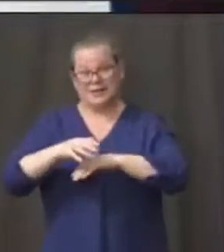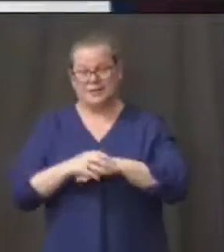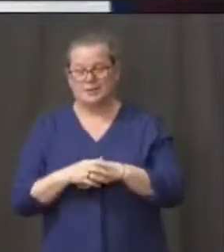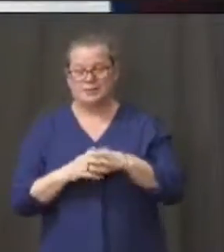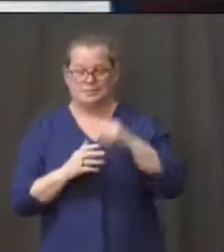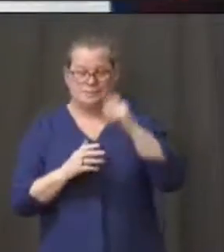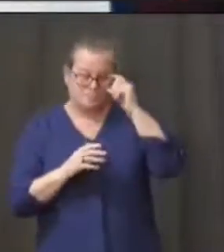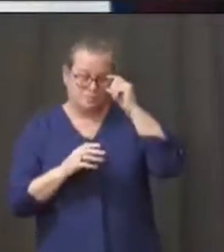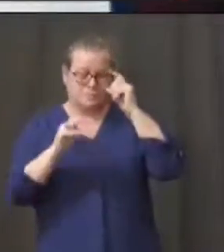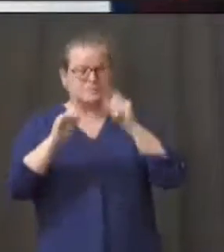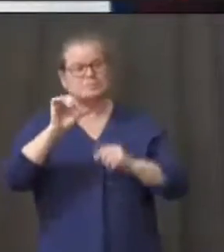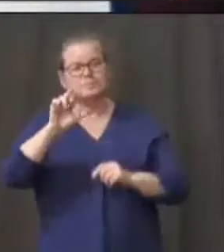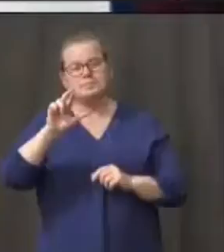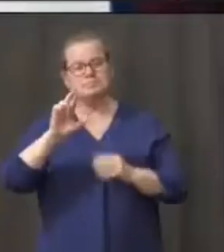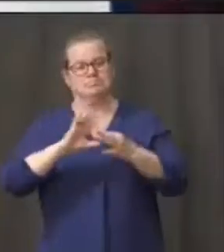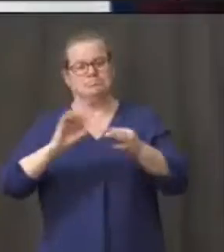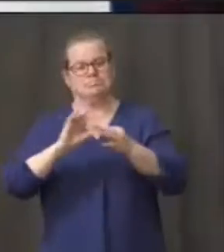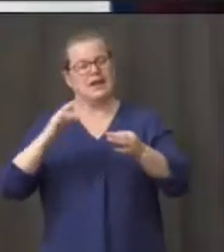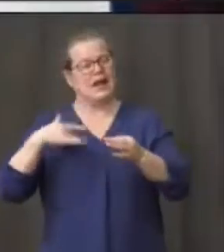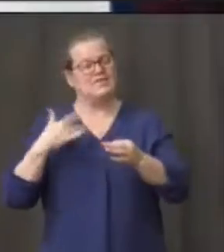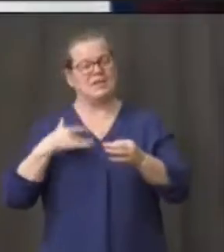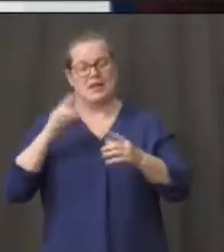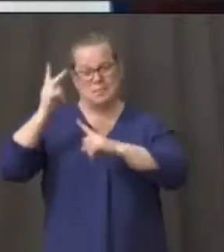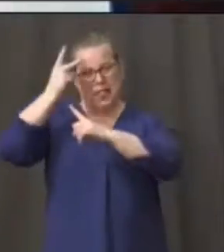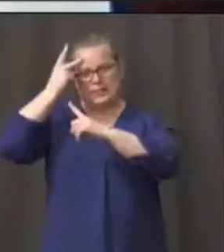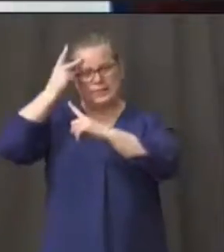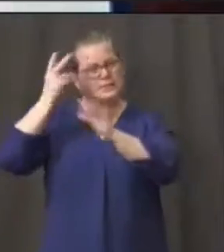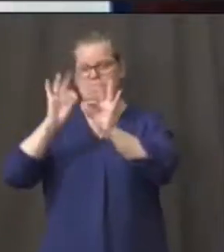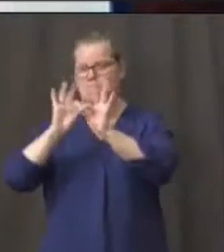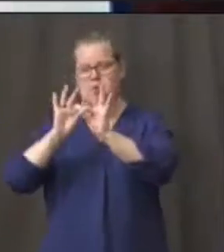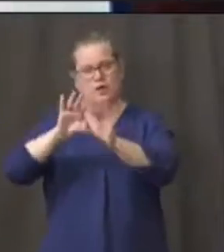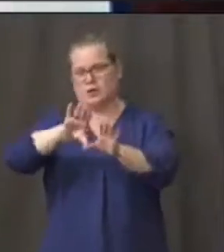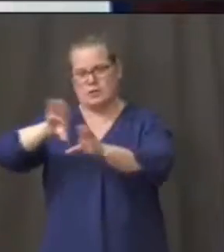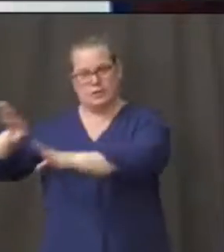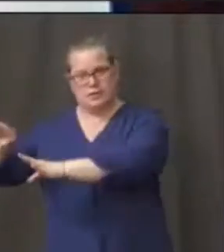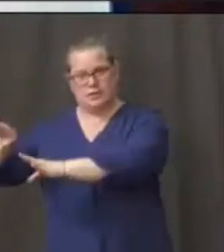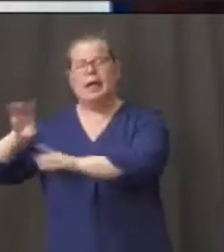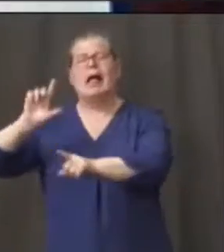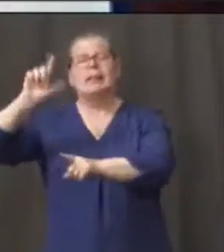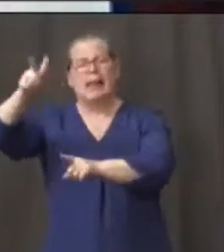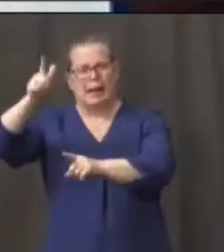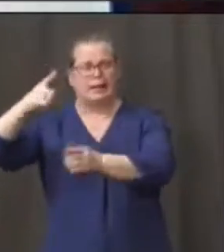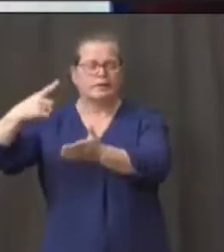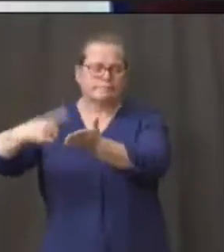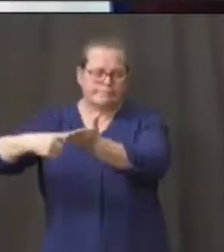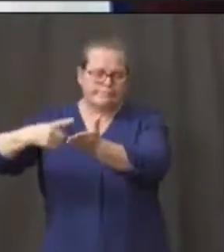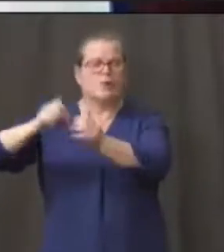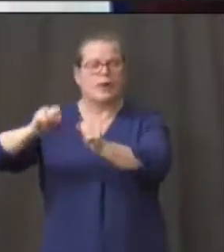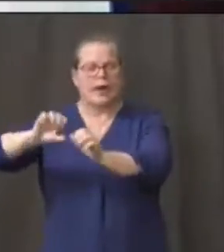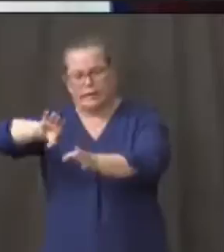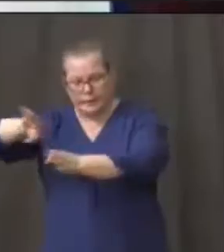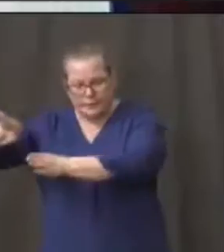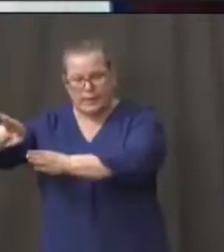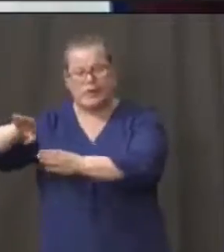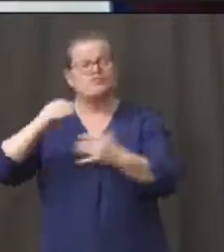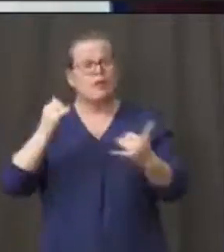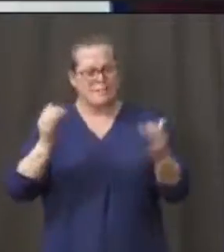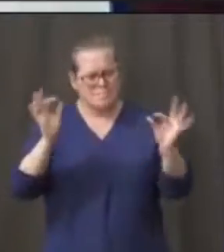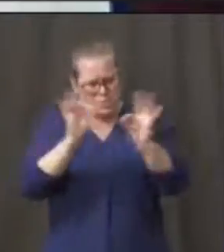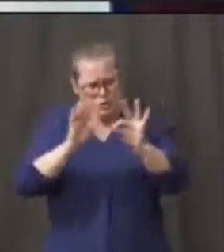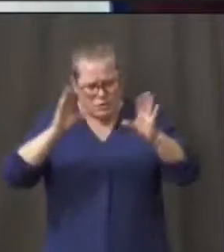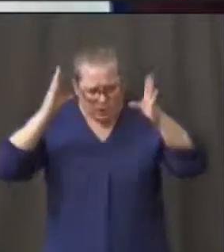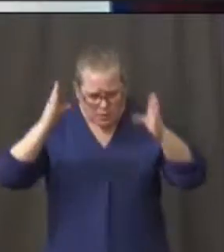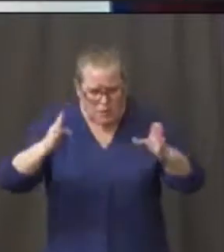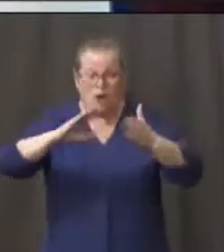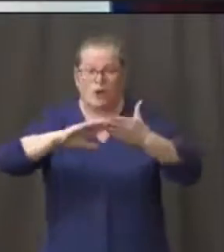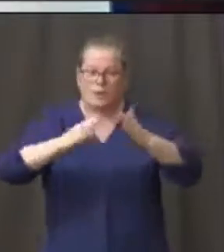later on. Right now, this is about healing our state, healing our nation, if you will, and our communities. And there is